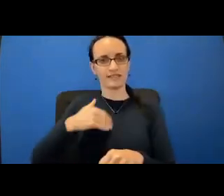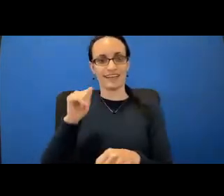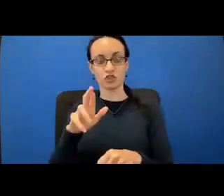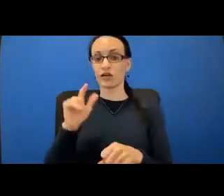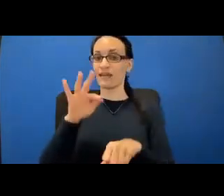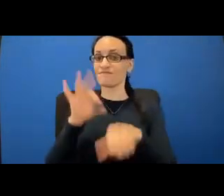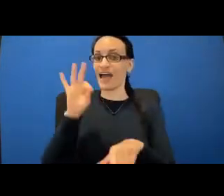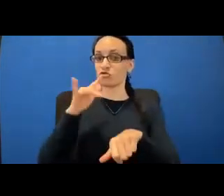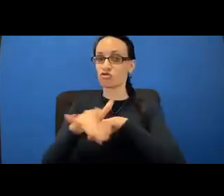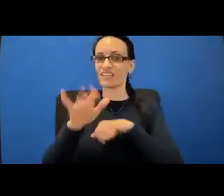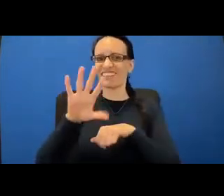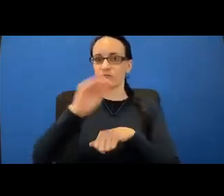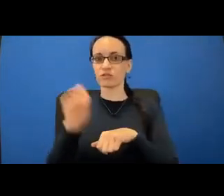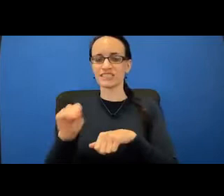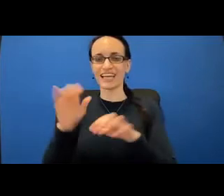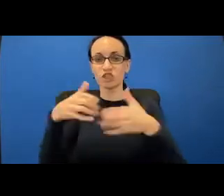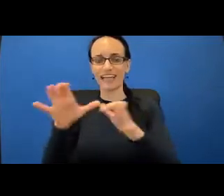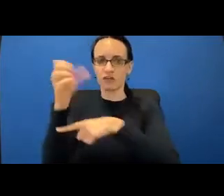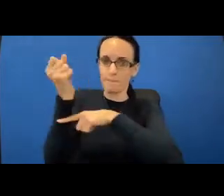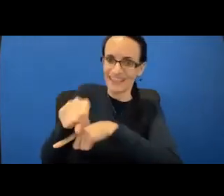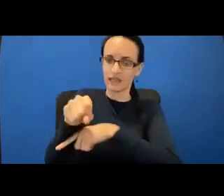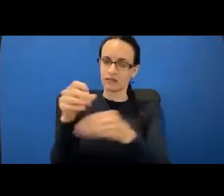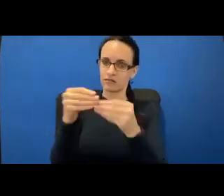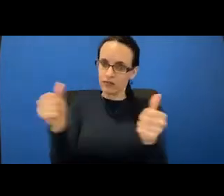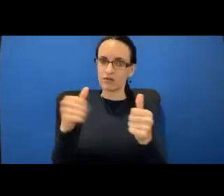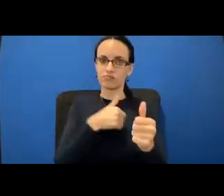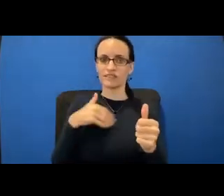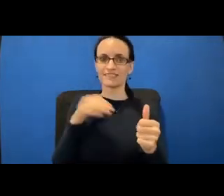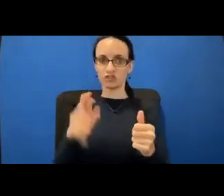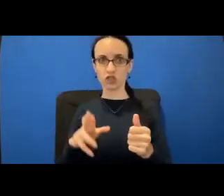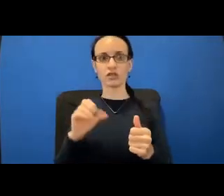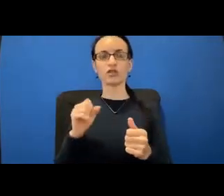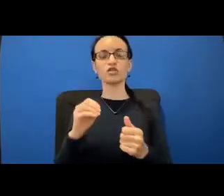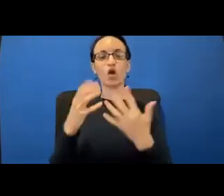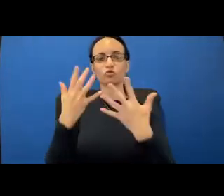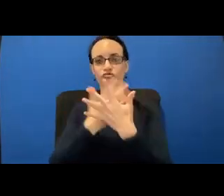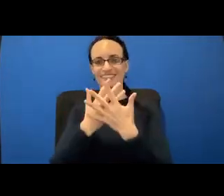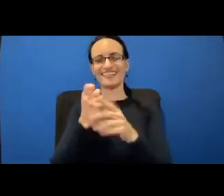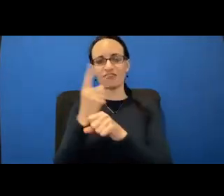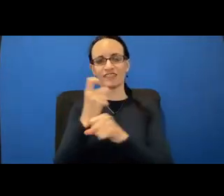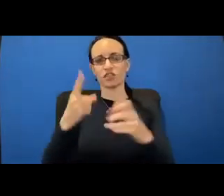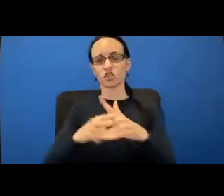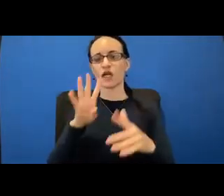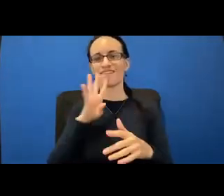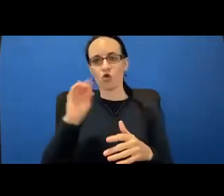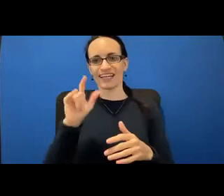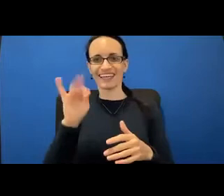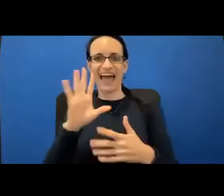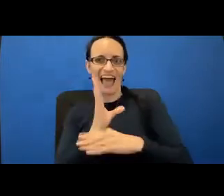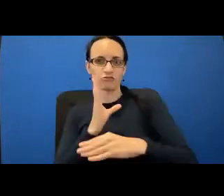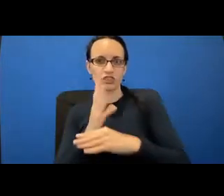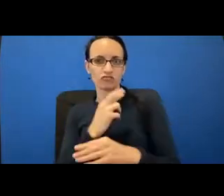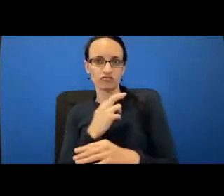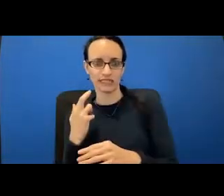chance of beating it. So talk to your doctor about screening every year starting at age 40 if you're at average risk. And